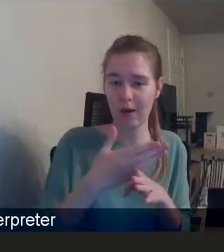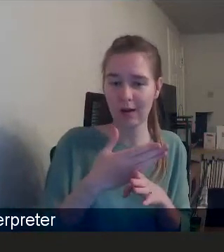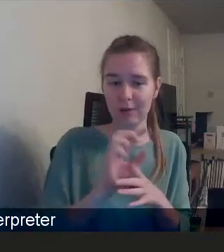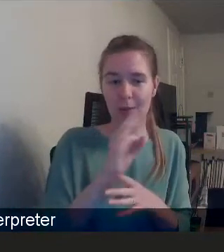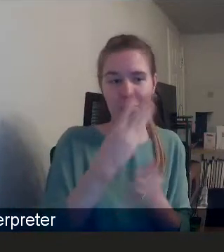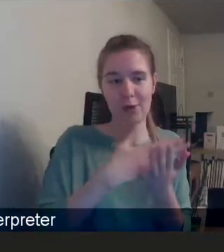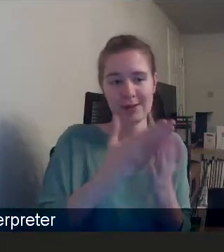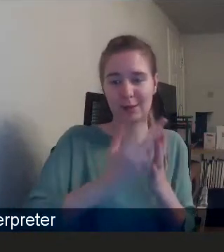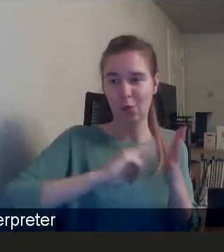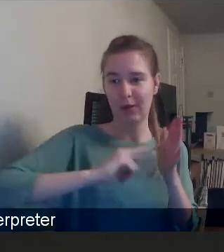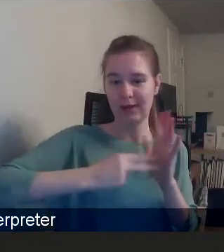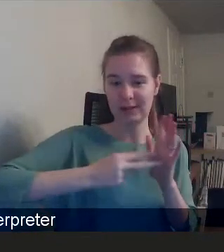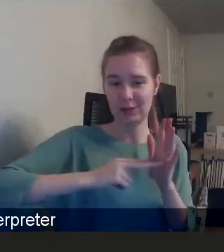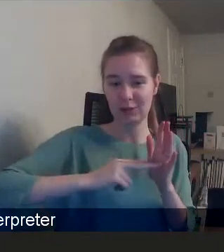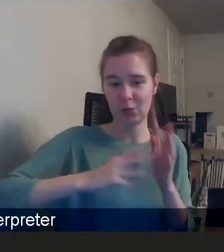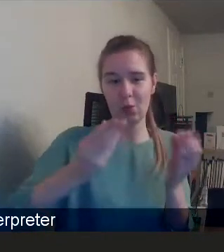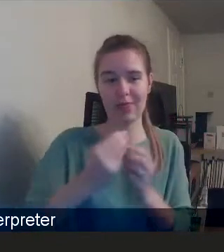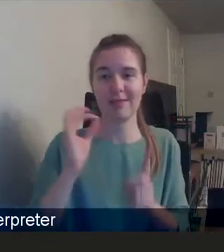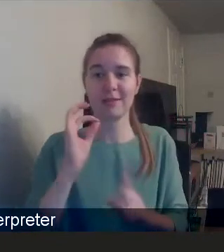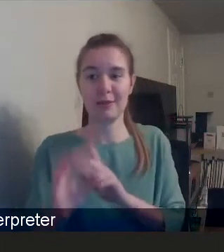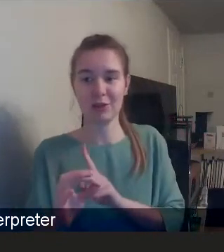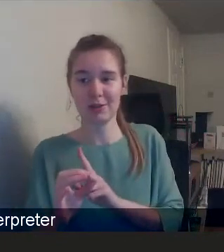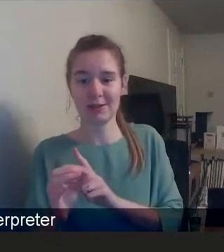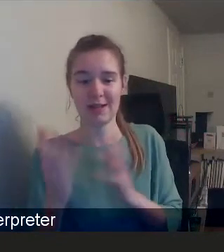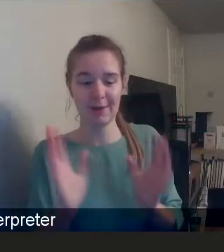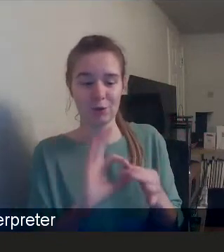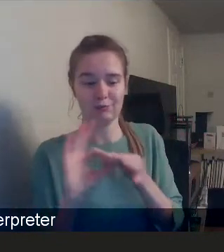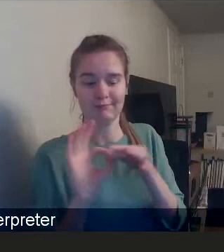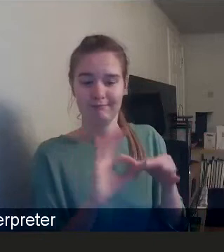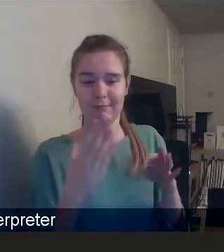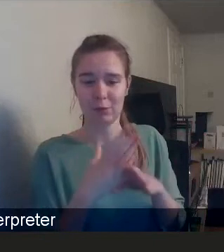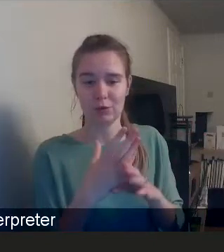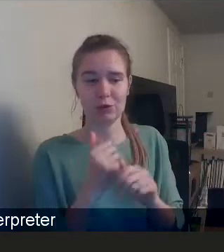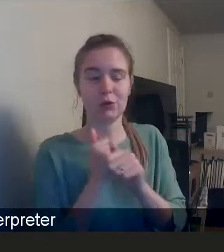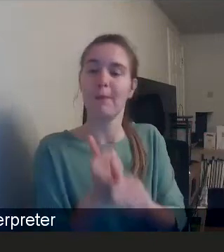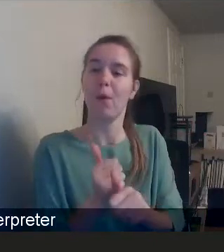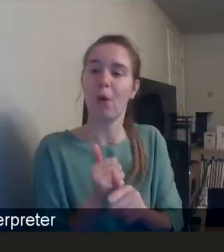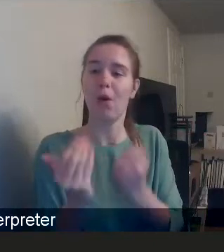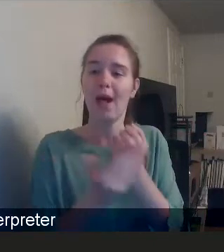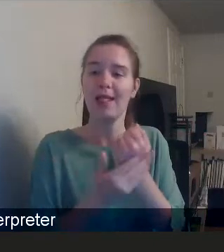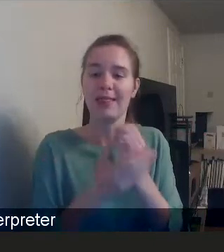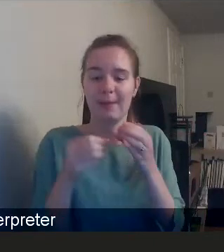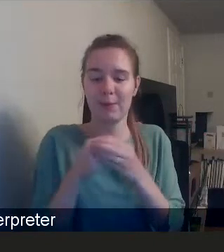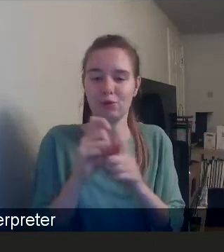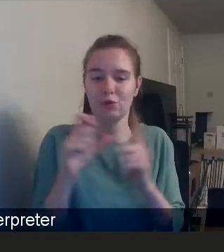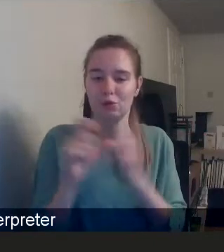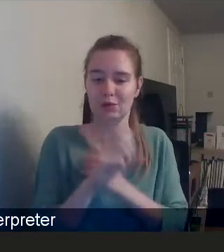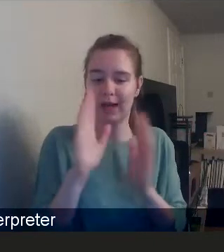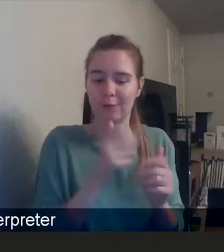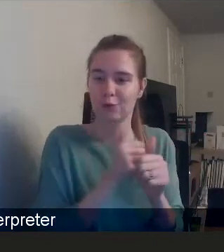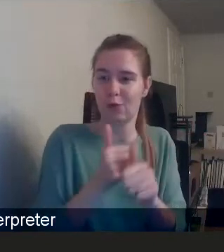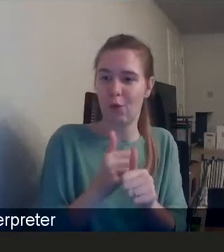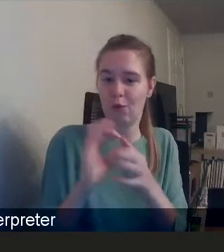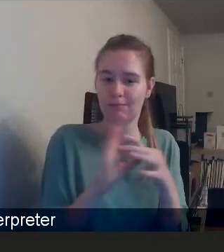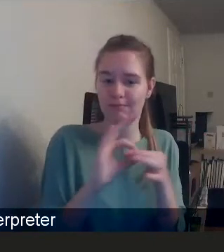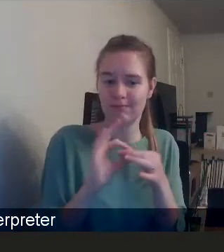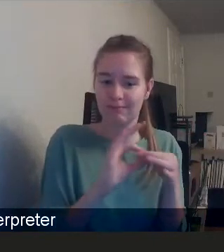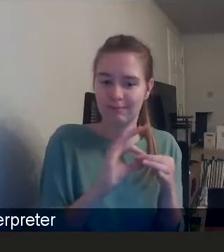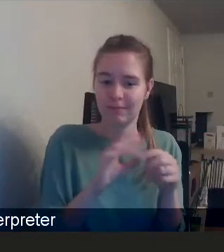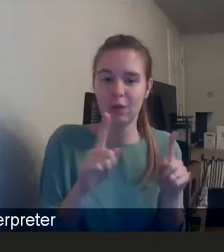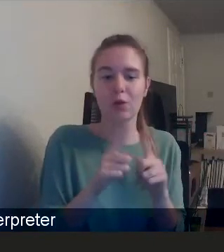organisations who are specialists in supporting ethnic minority communities and working with the mainstream